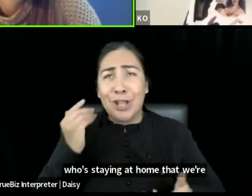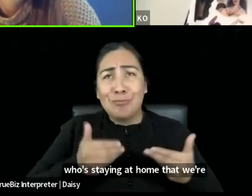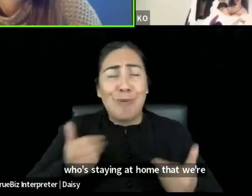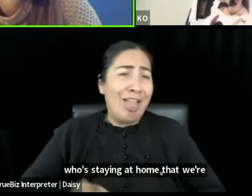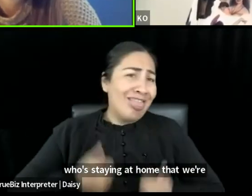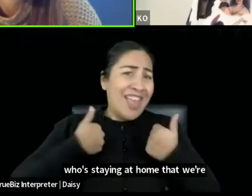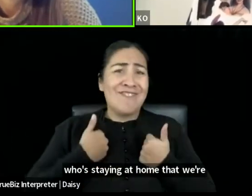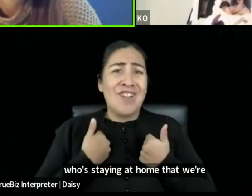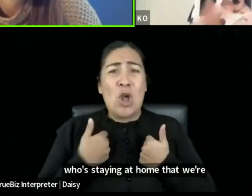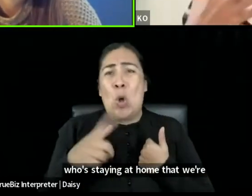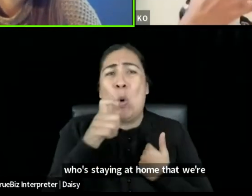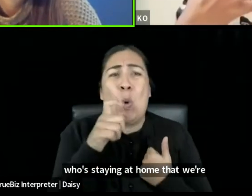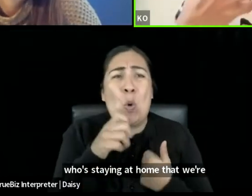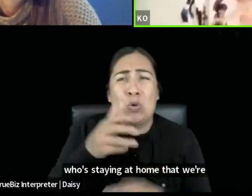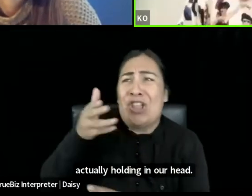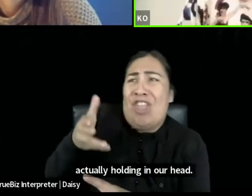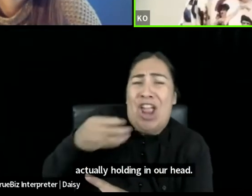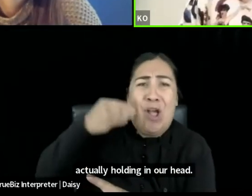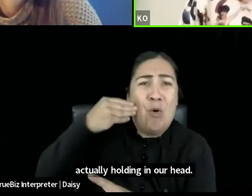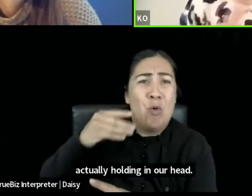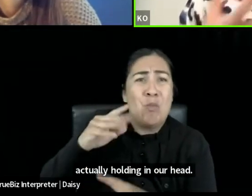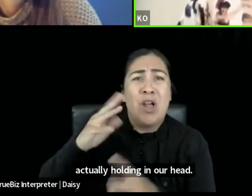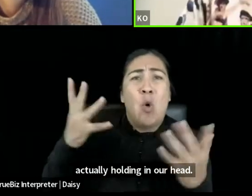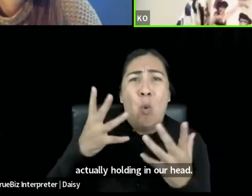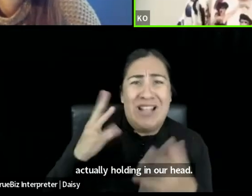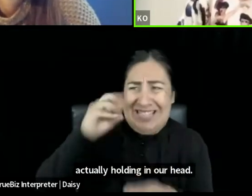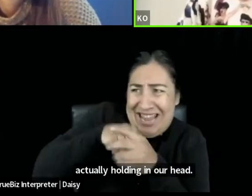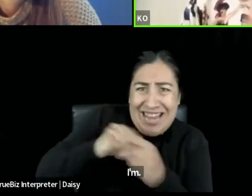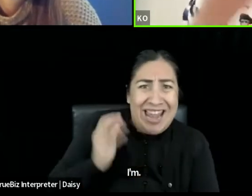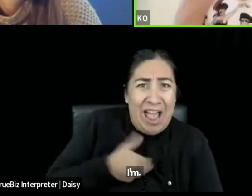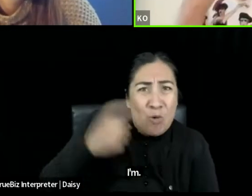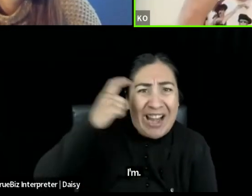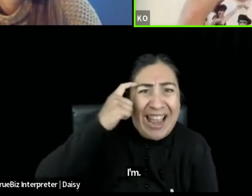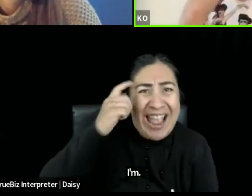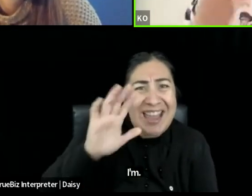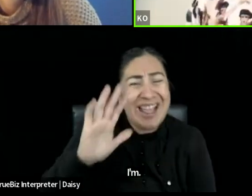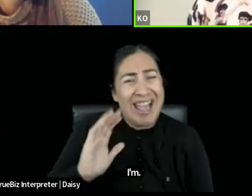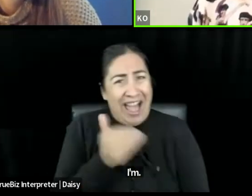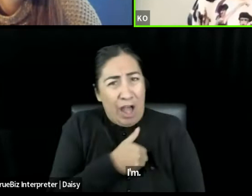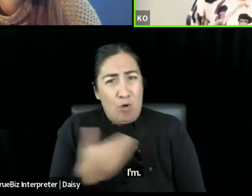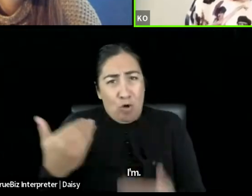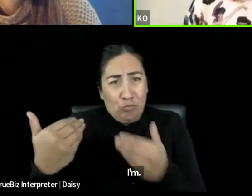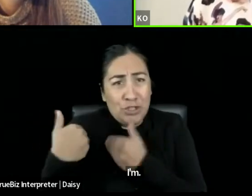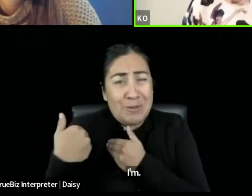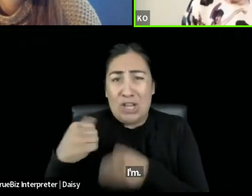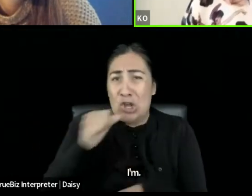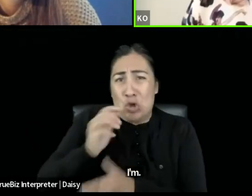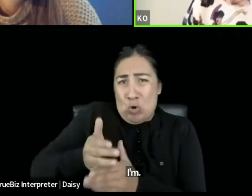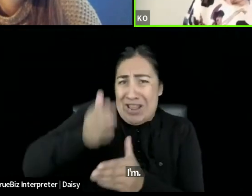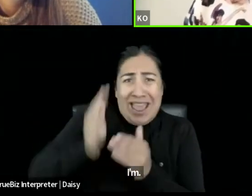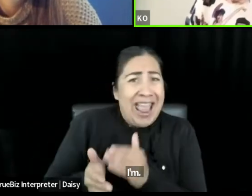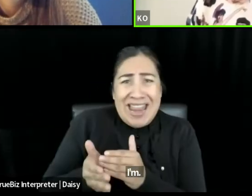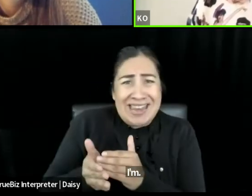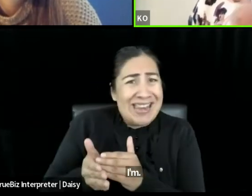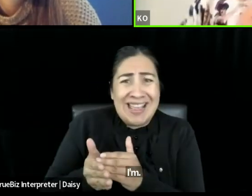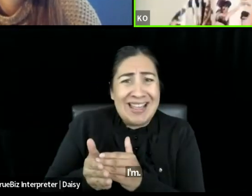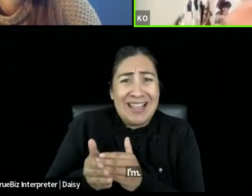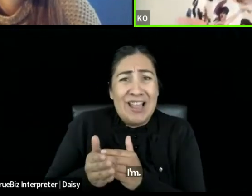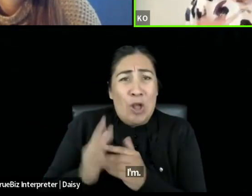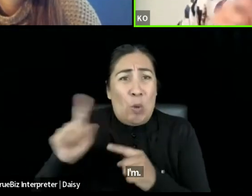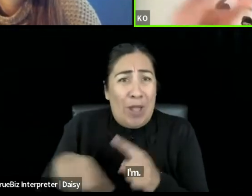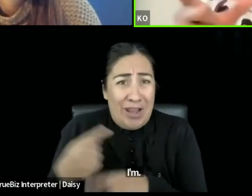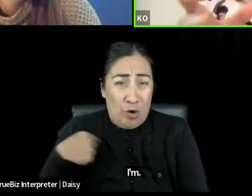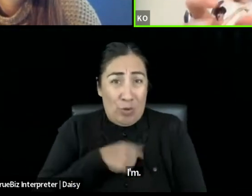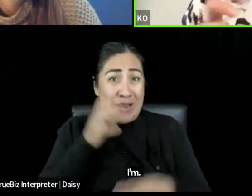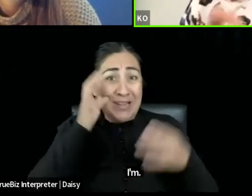Um, our responsibilities that don't end when we decide to step into the space to make art, um, that can